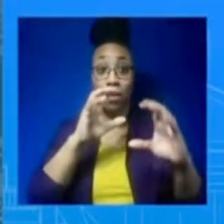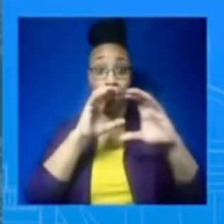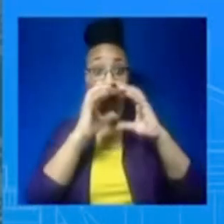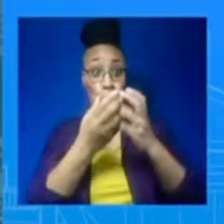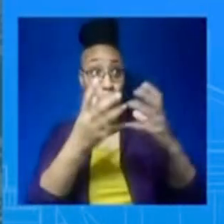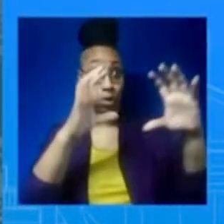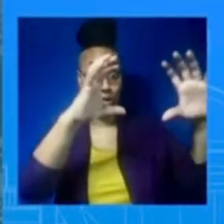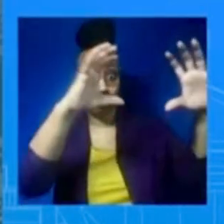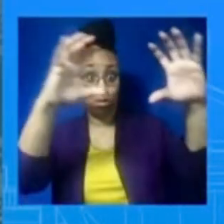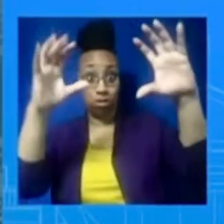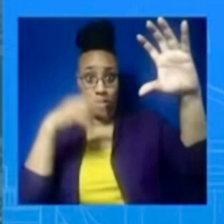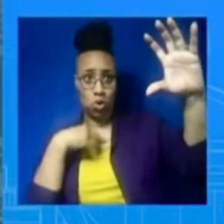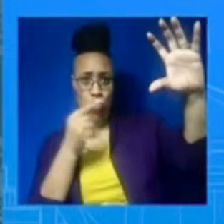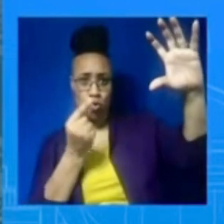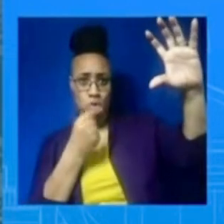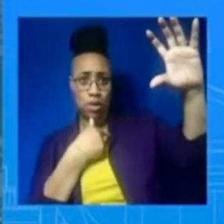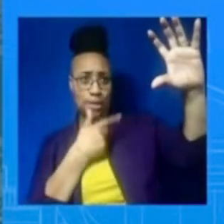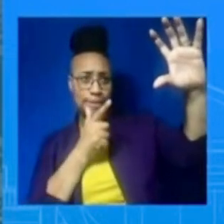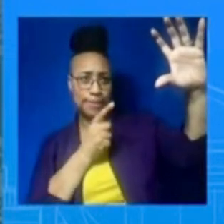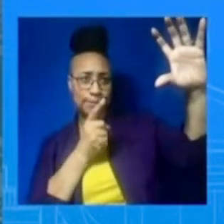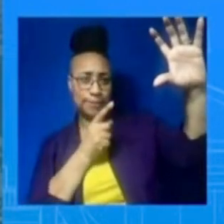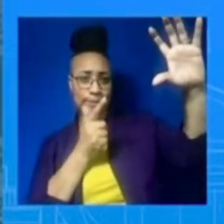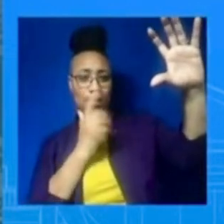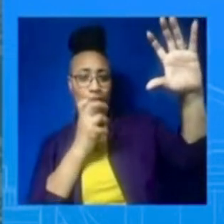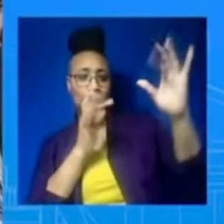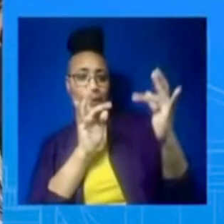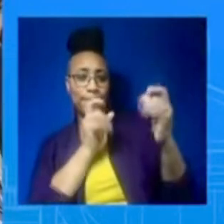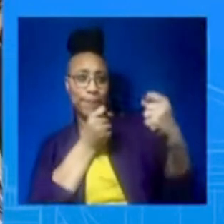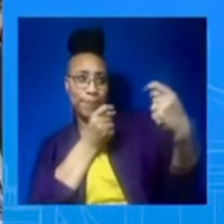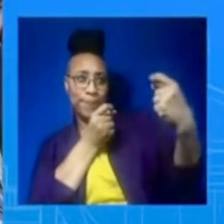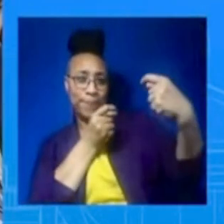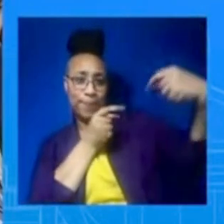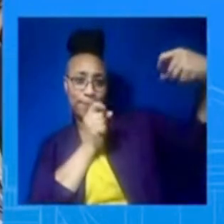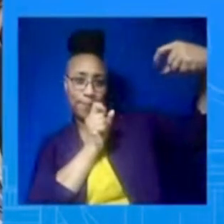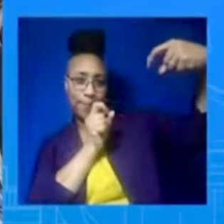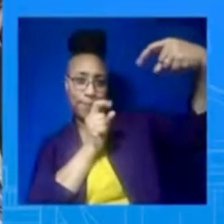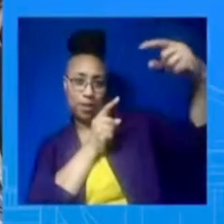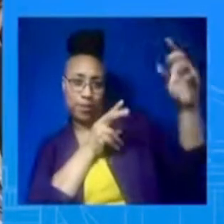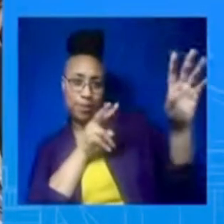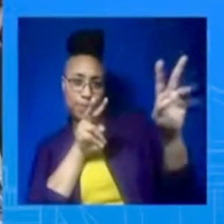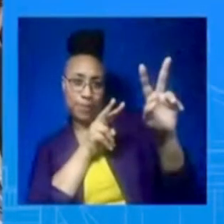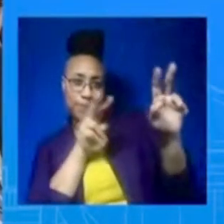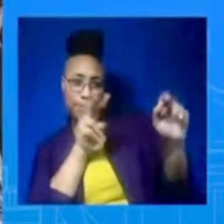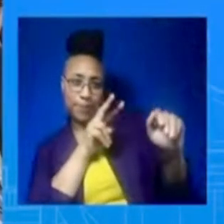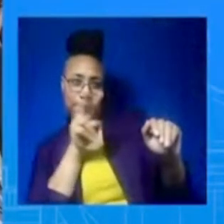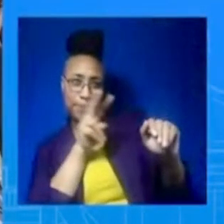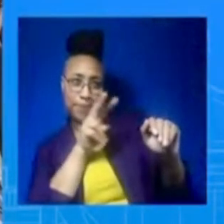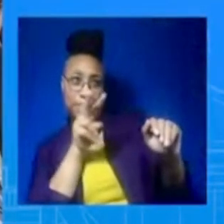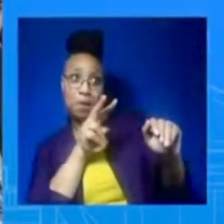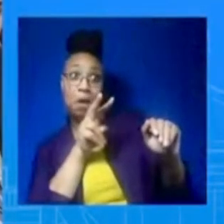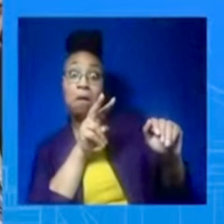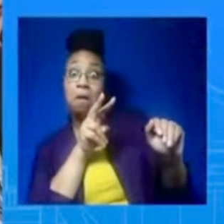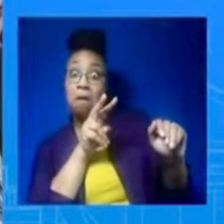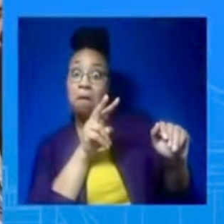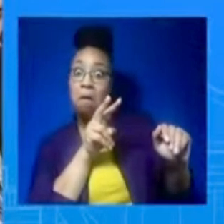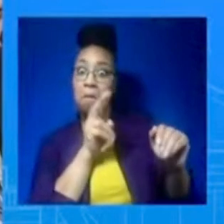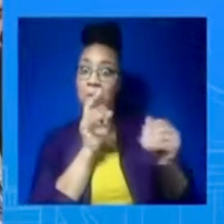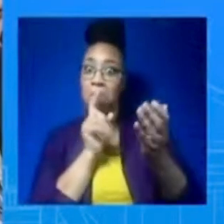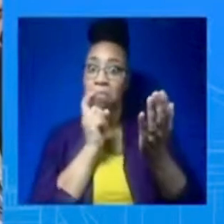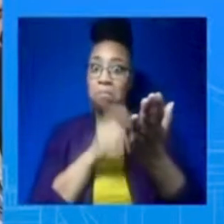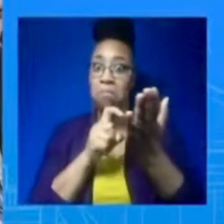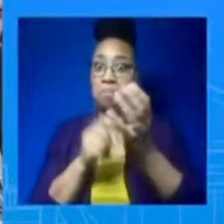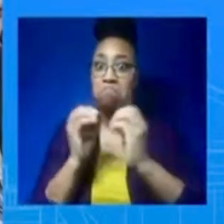guts inside it and see how it worked and what it was capable of. What about the information the Chinese was able to learn about the U.S. based on that